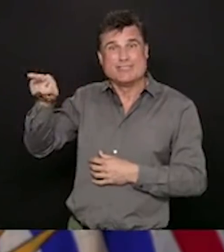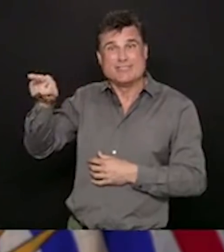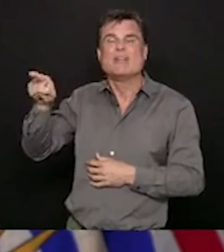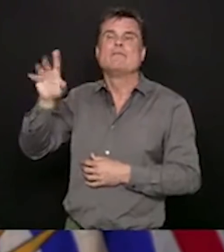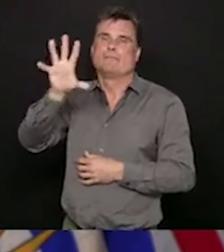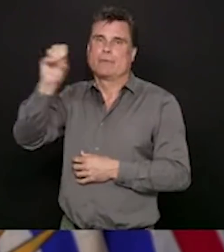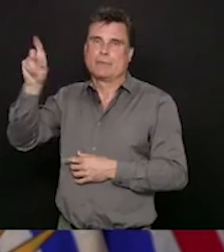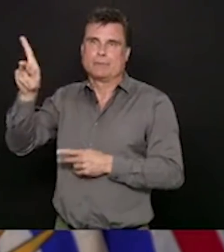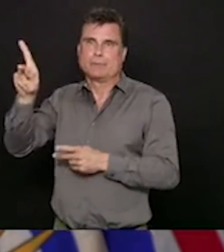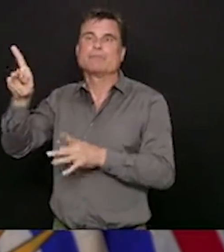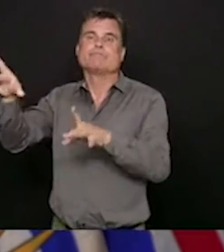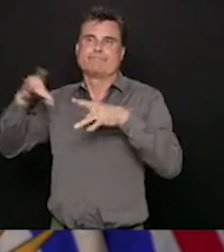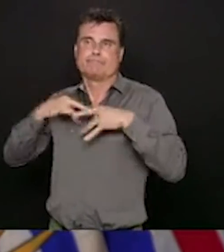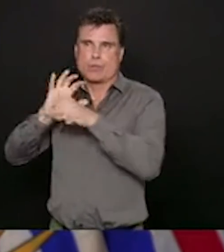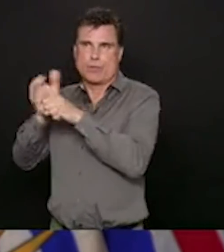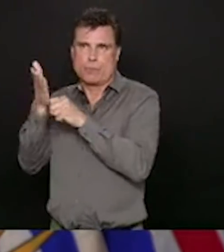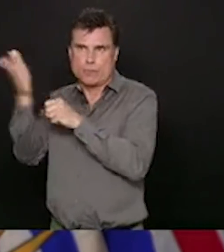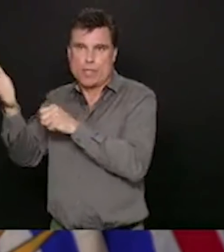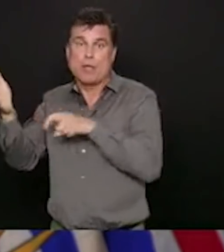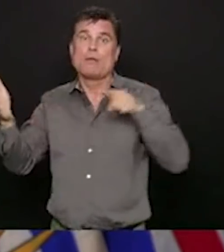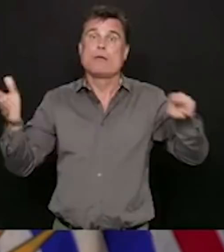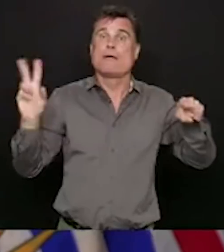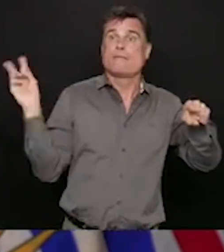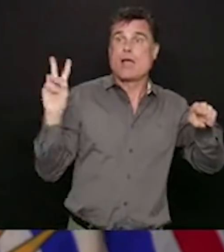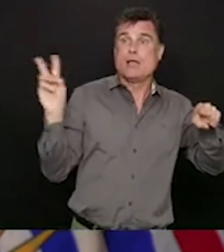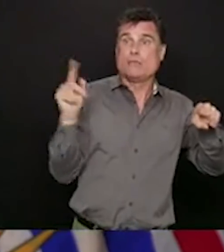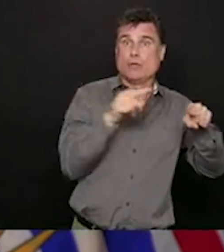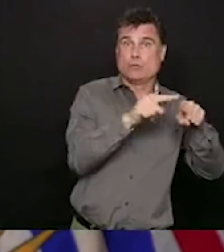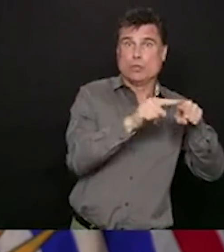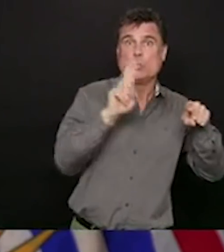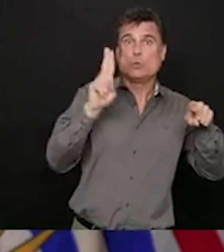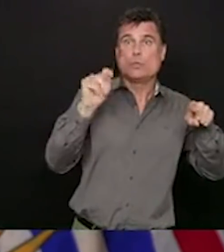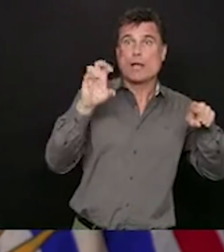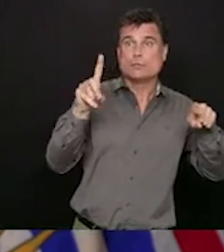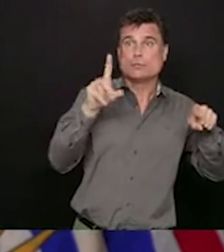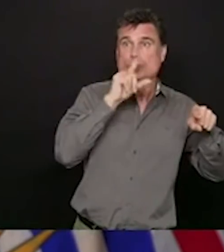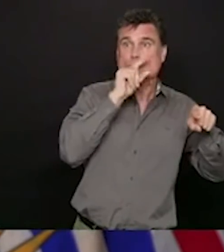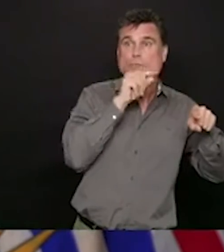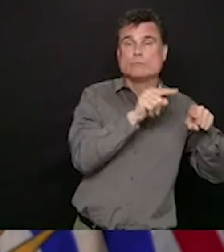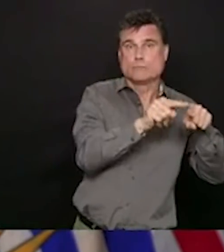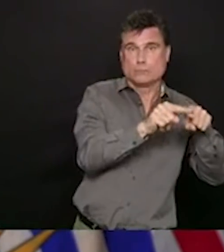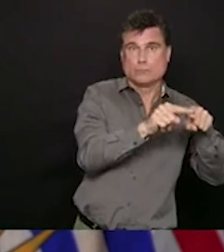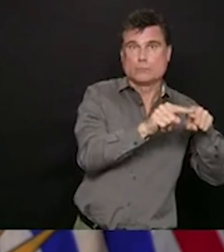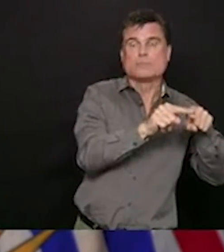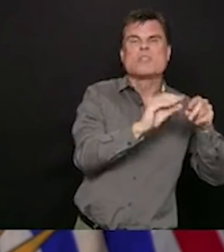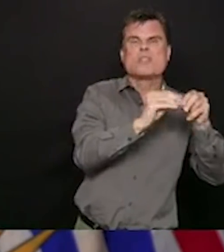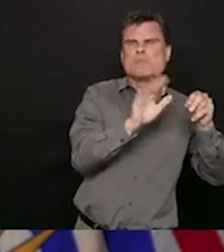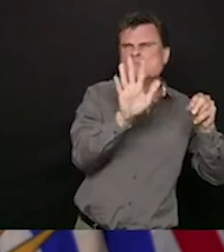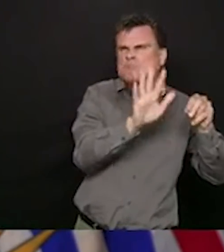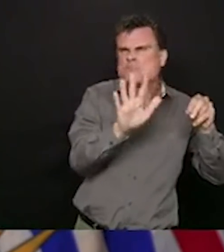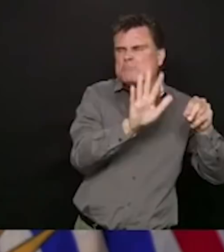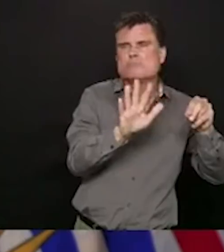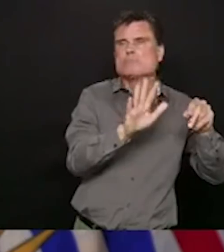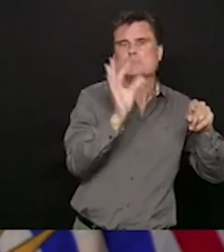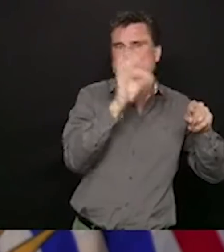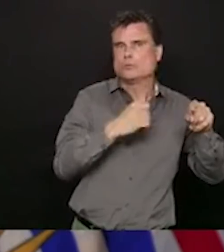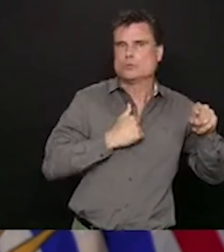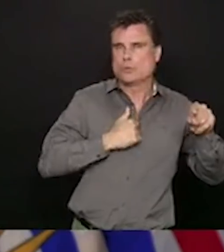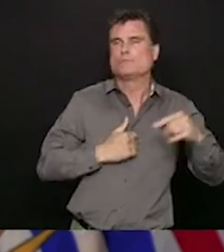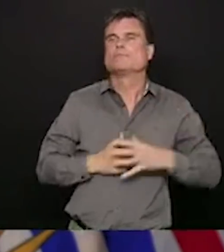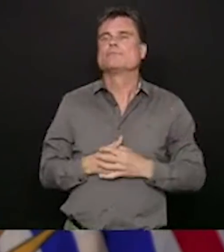investigations are ongoing, both in those two areas, and also in a number of other workplace